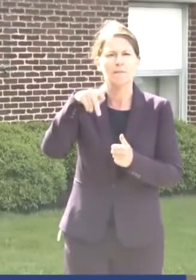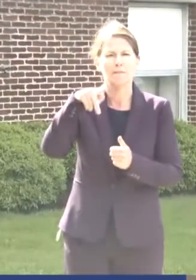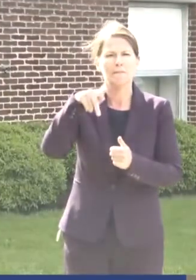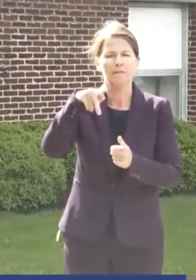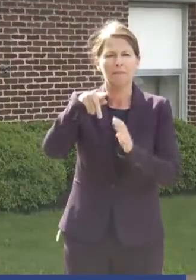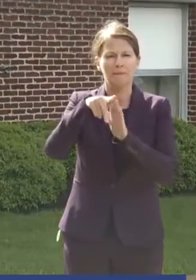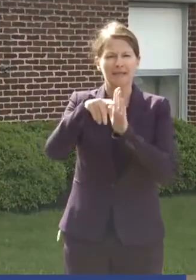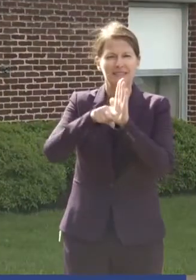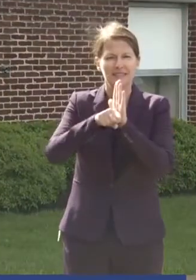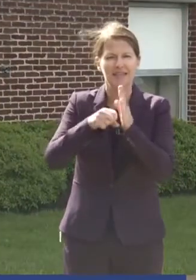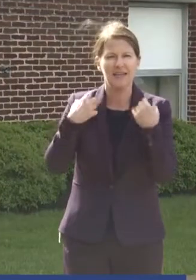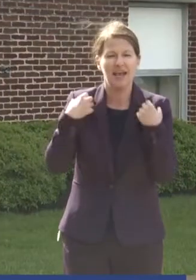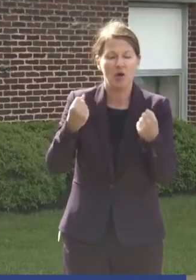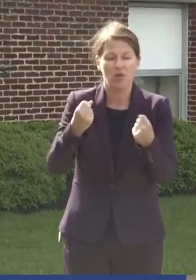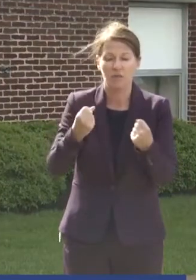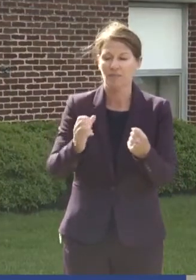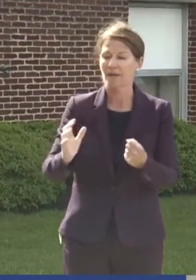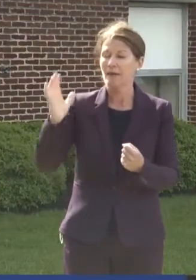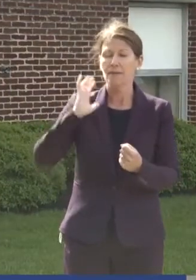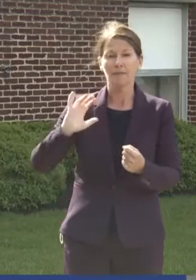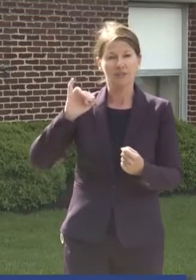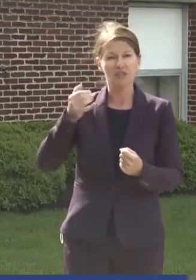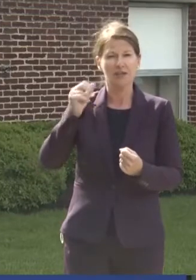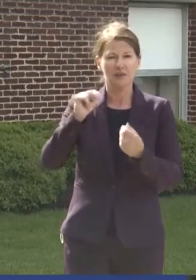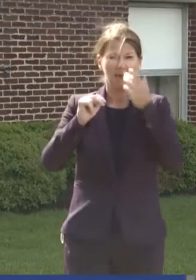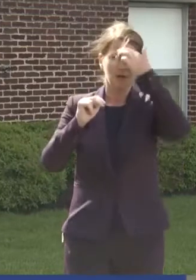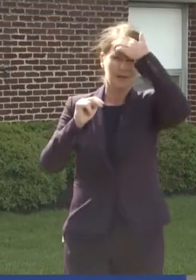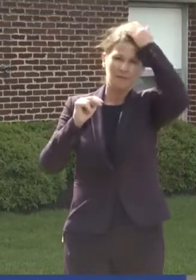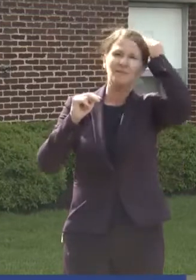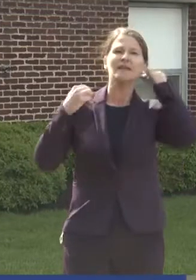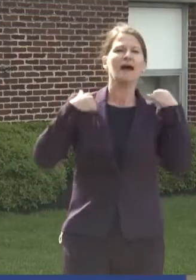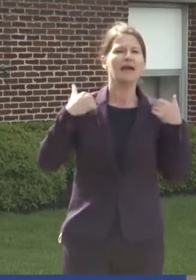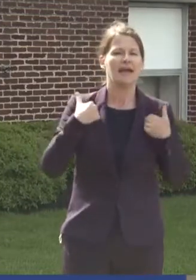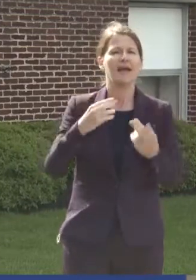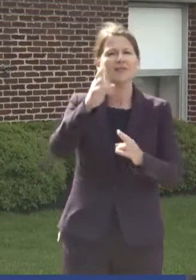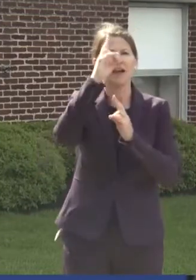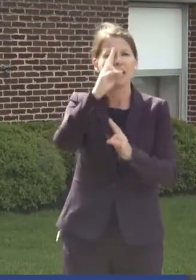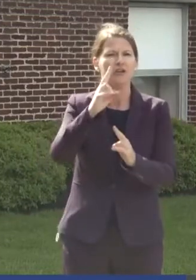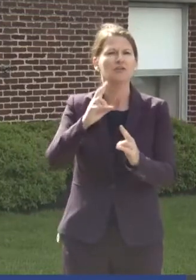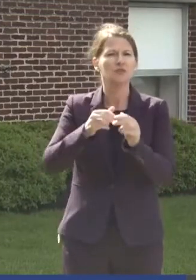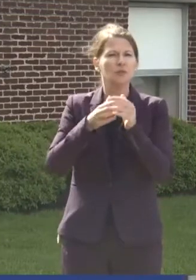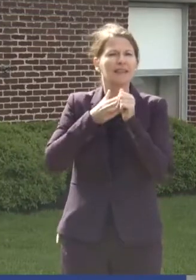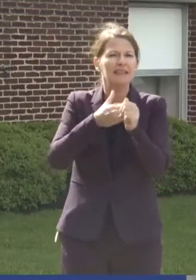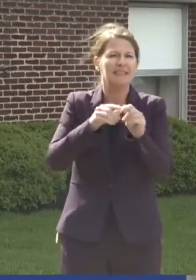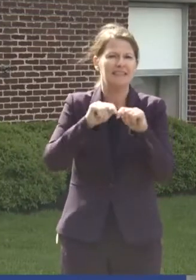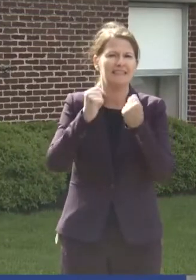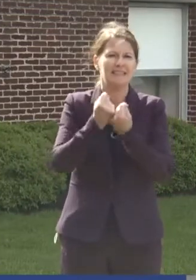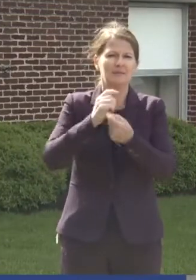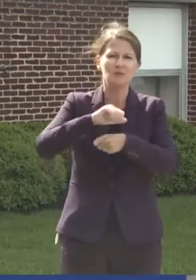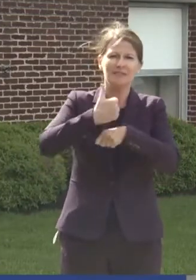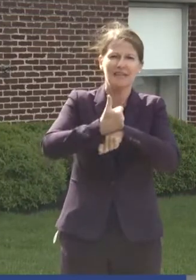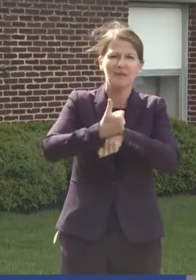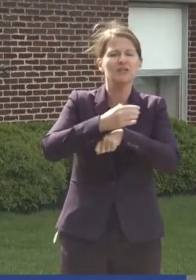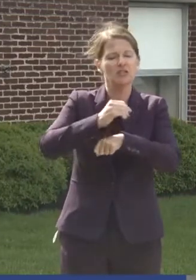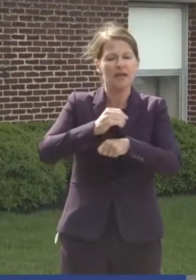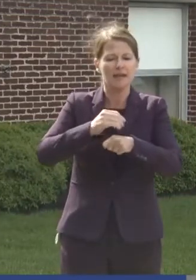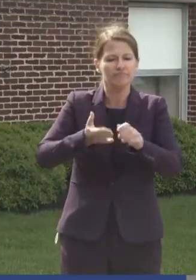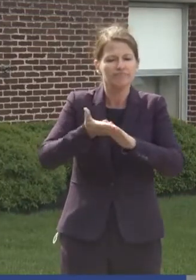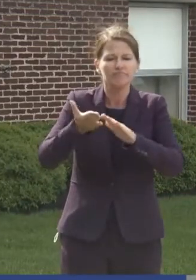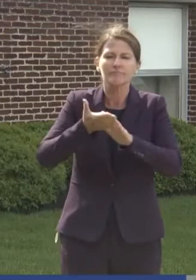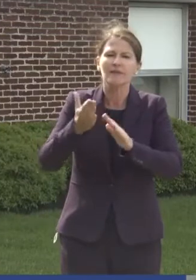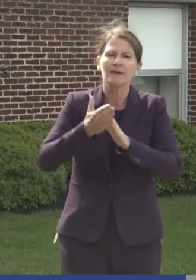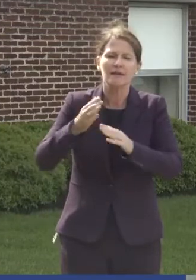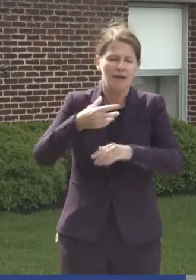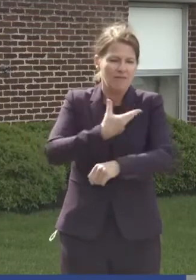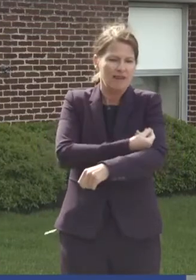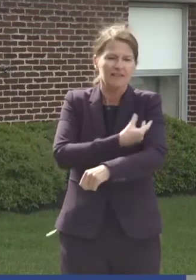Back in January, I was given the honor to lead a team to establish and operate community vaccination pop